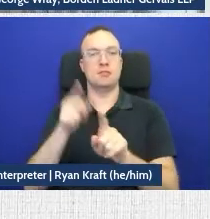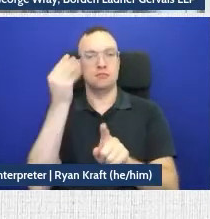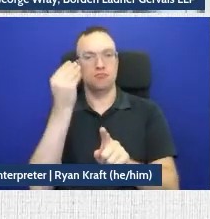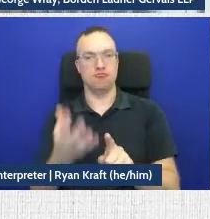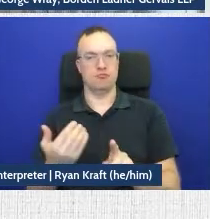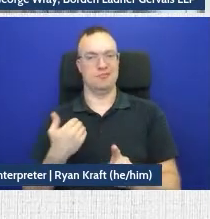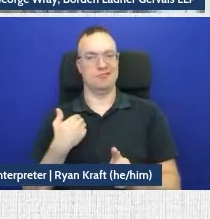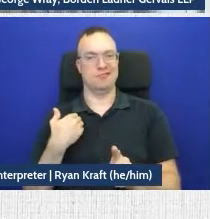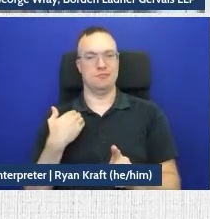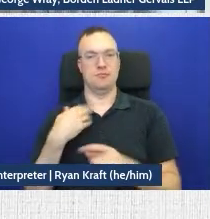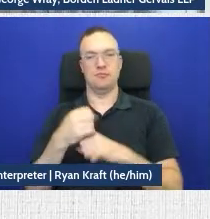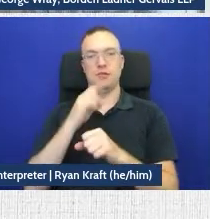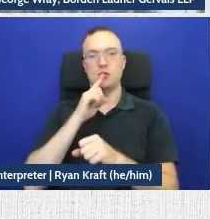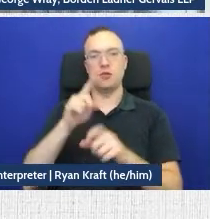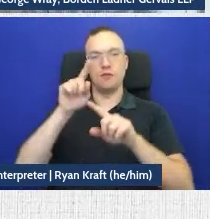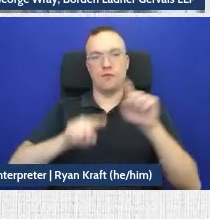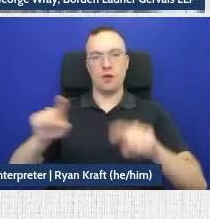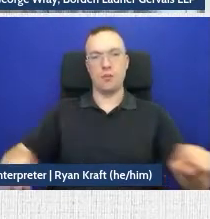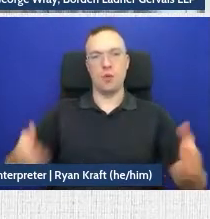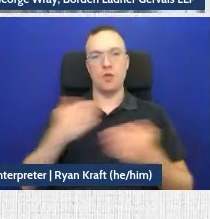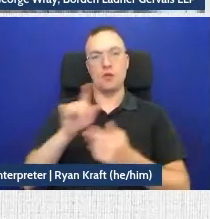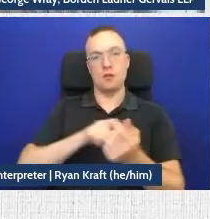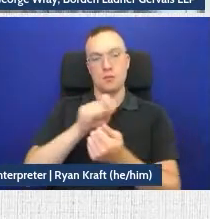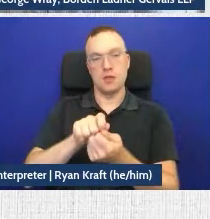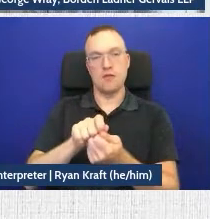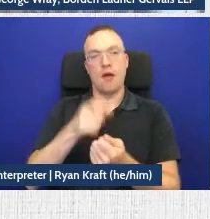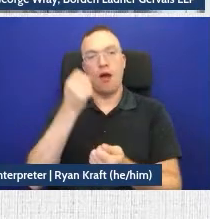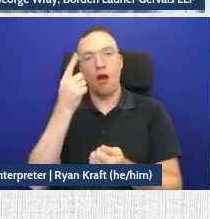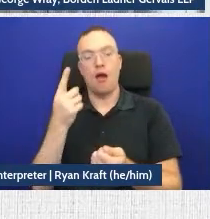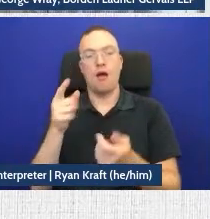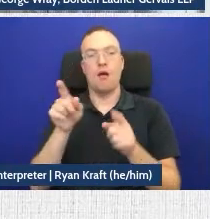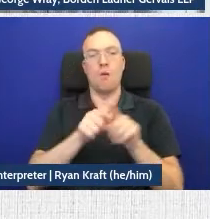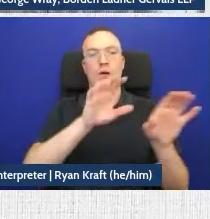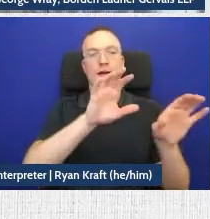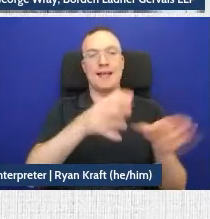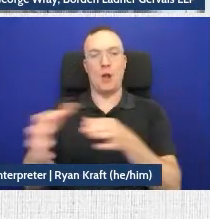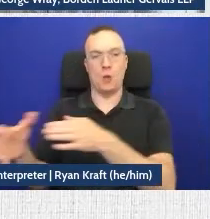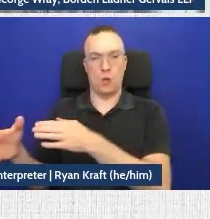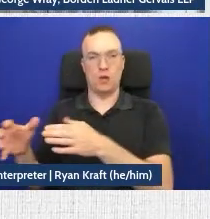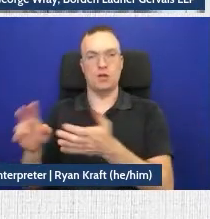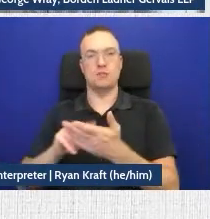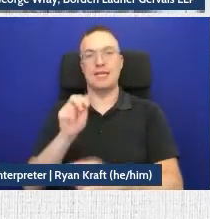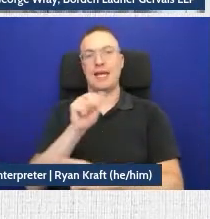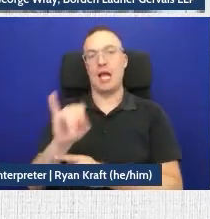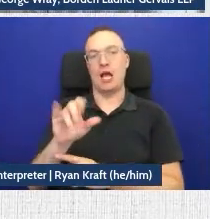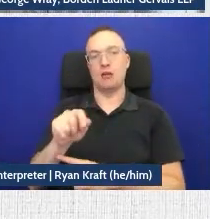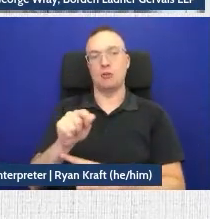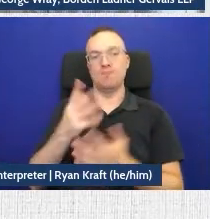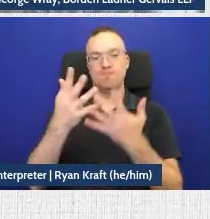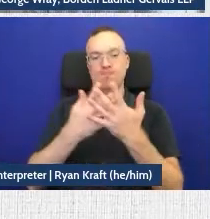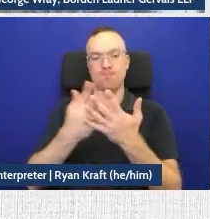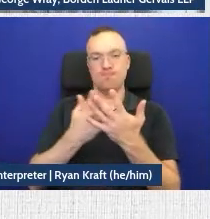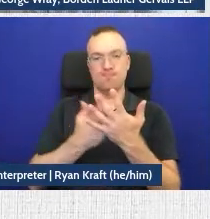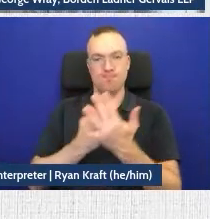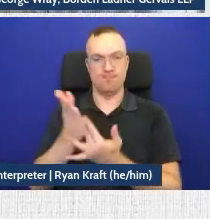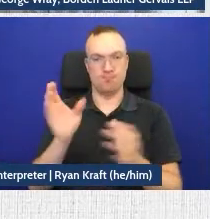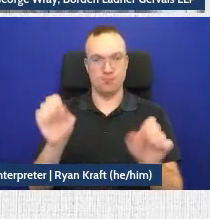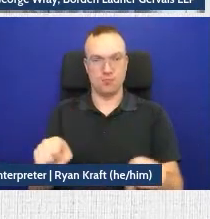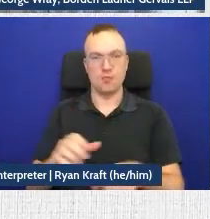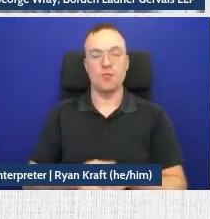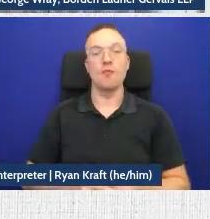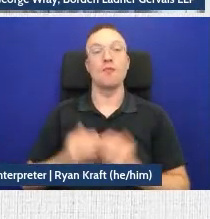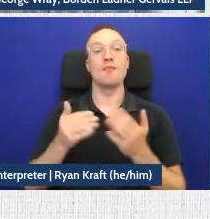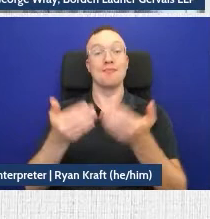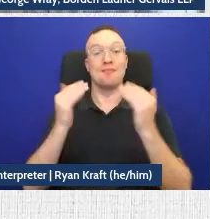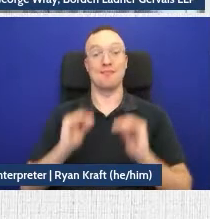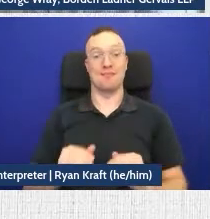sure that the variables were specific, but categorical so that the AI could actually filter through them. And then the next part